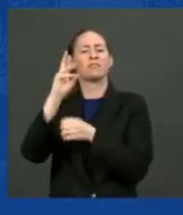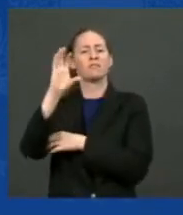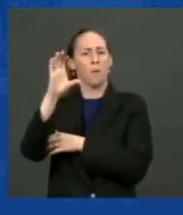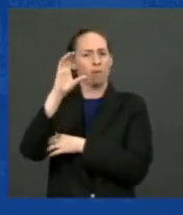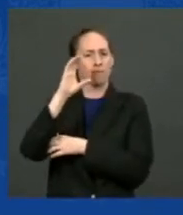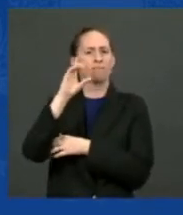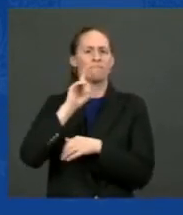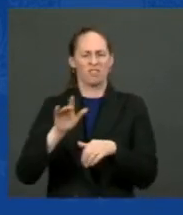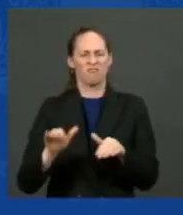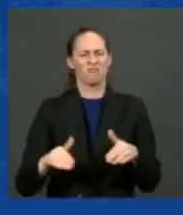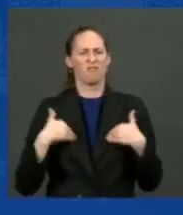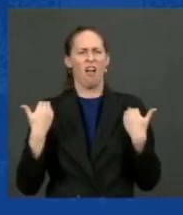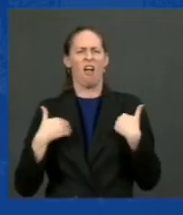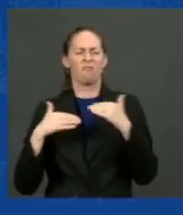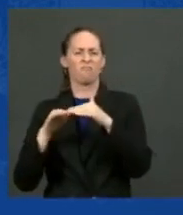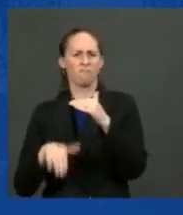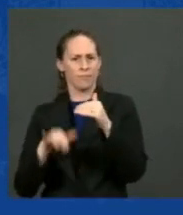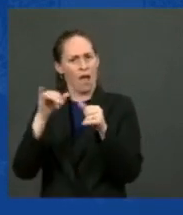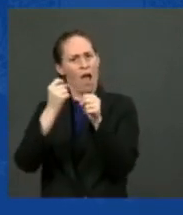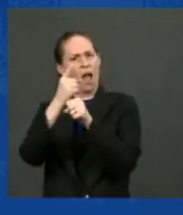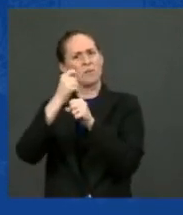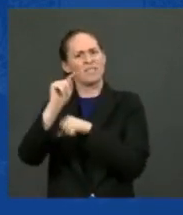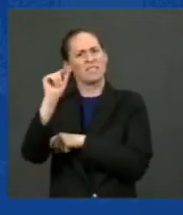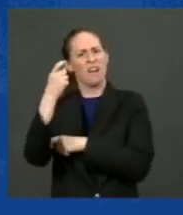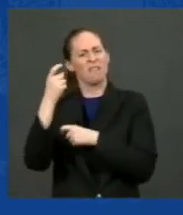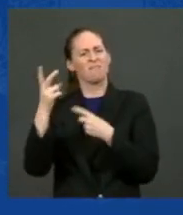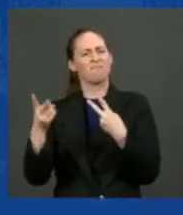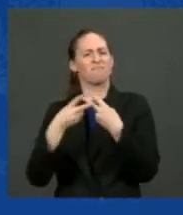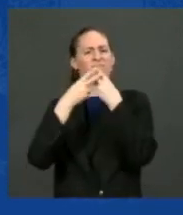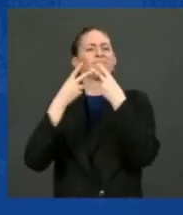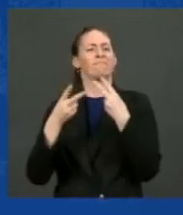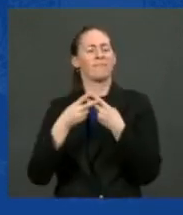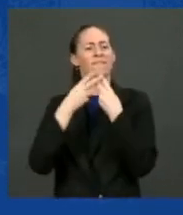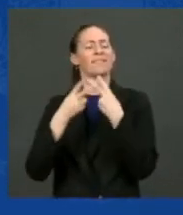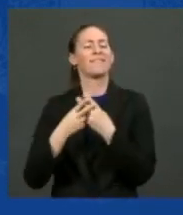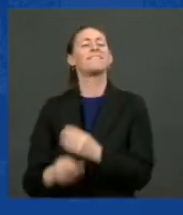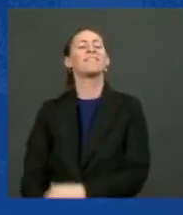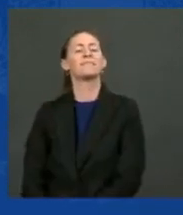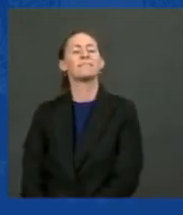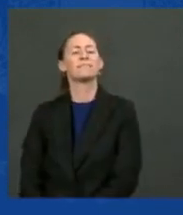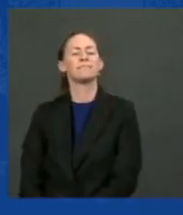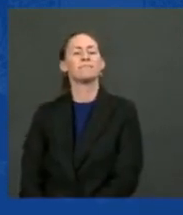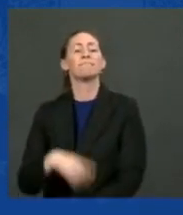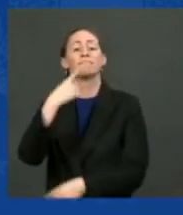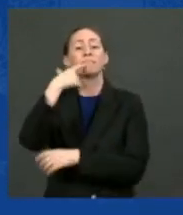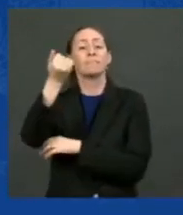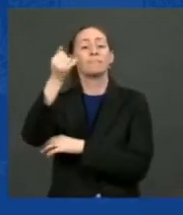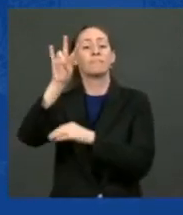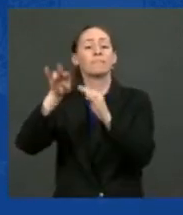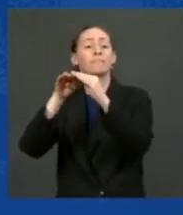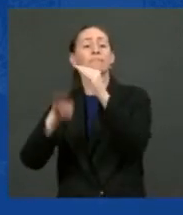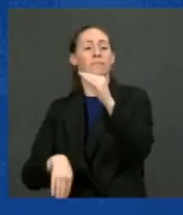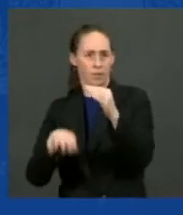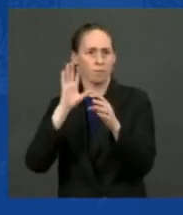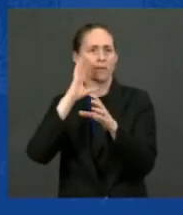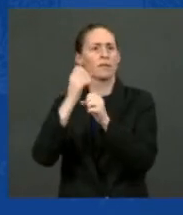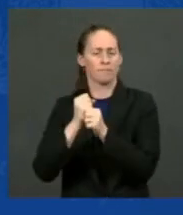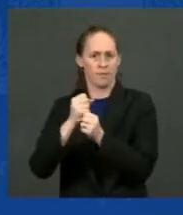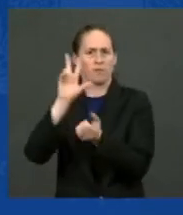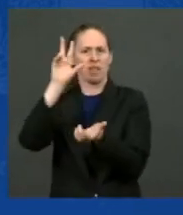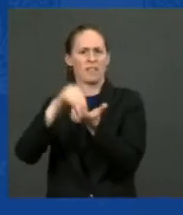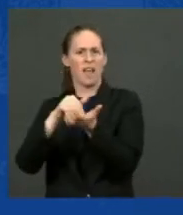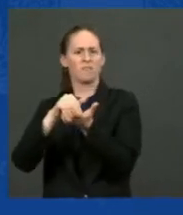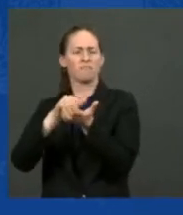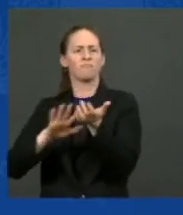basis. And you get $3,000 for a child under 17. But guess what we did? That means we're